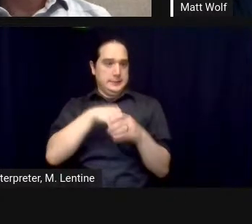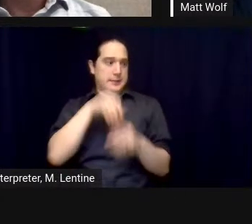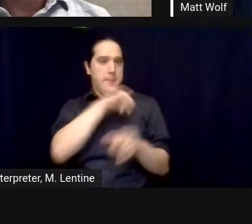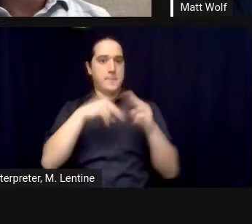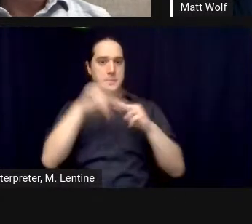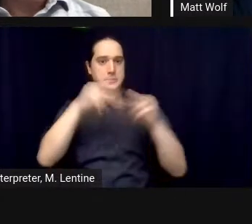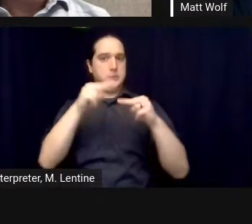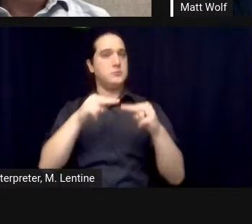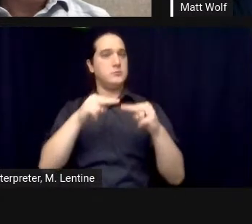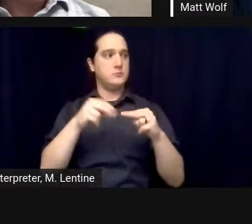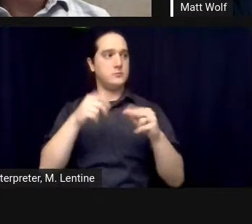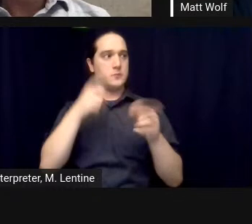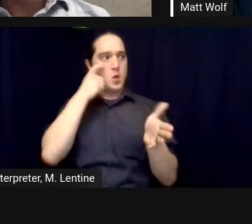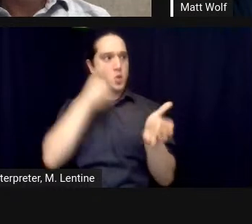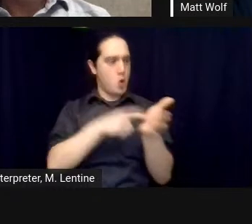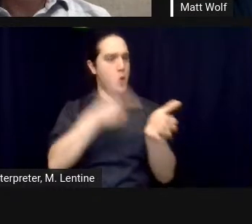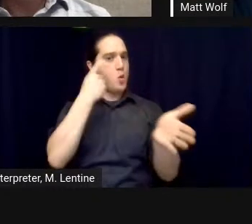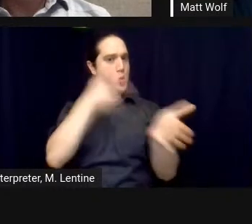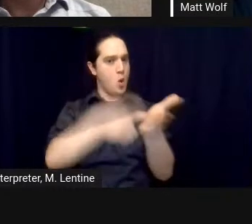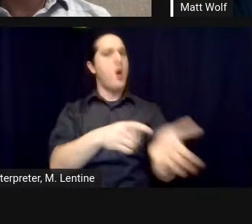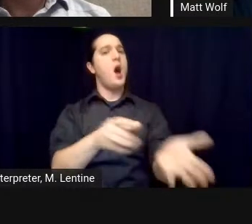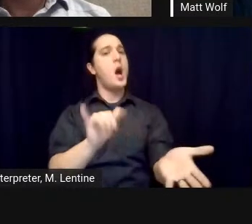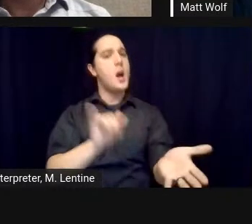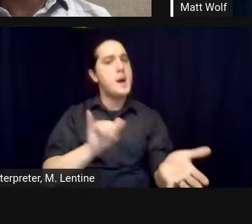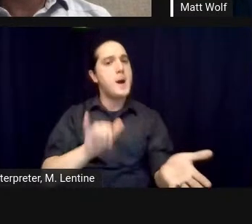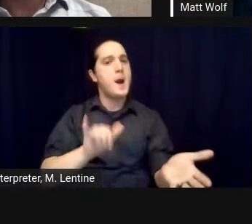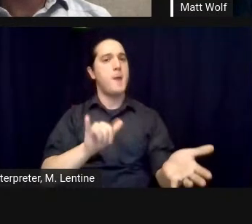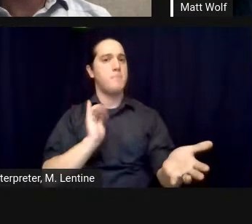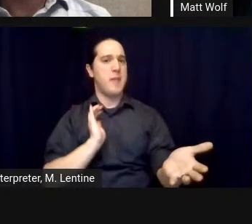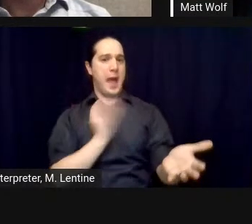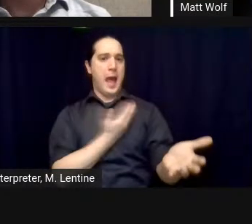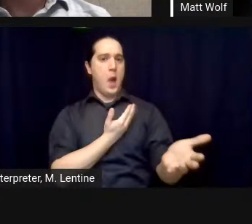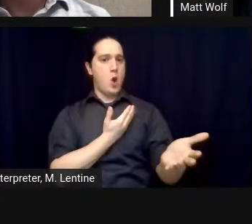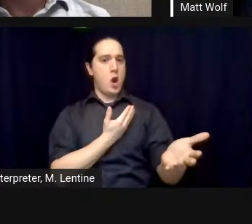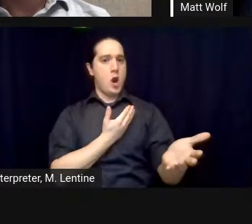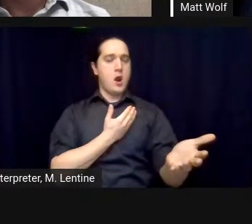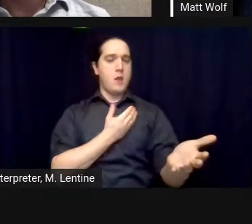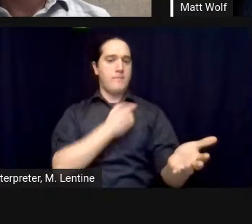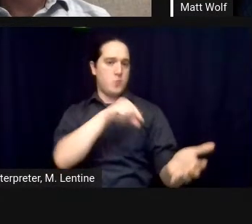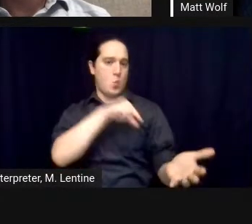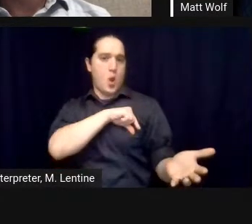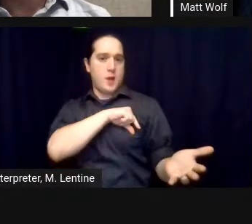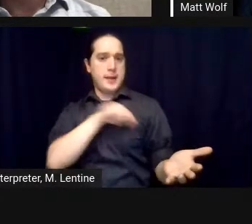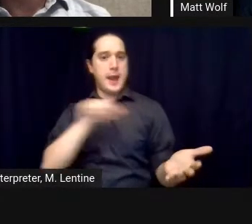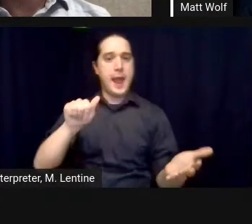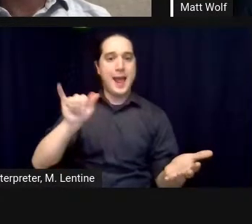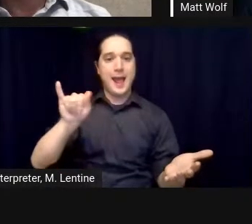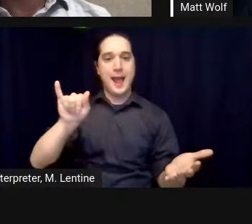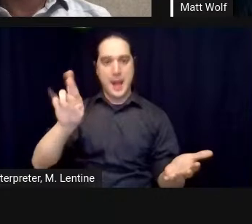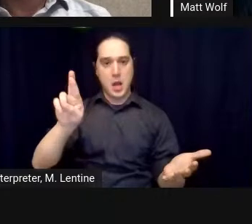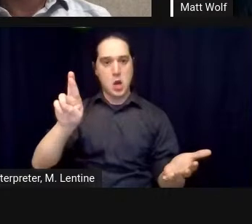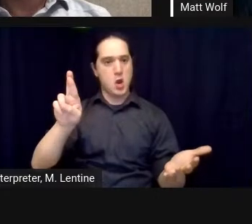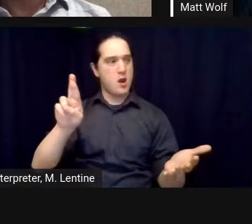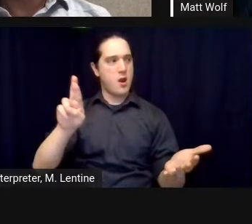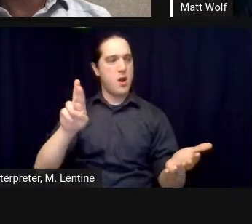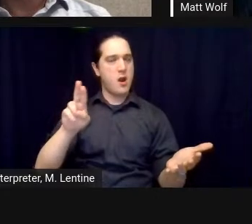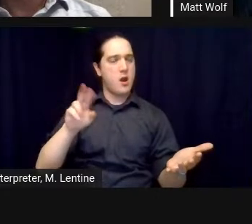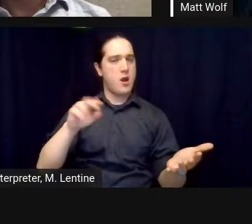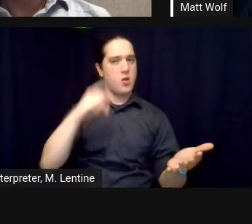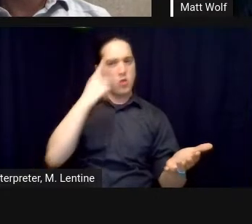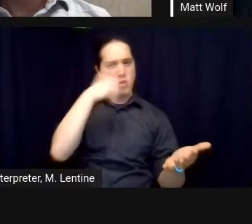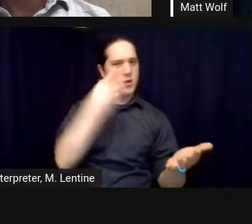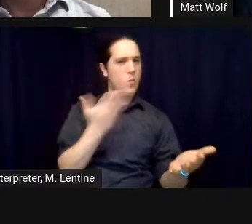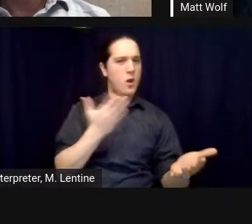do this activity how is our how is our air and i think this is some of the thinking that we really have to have on